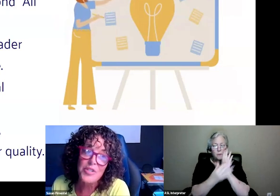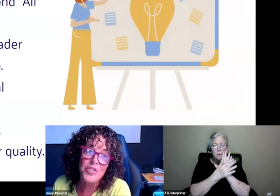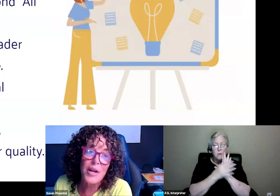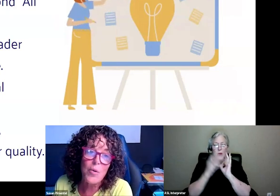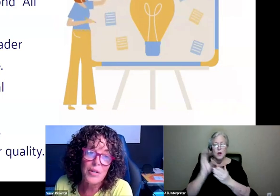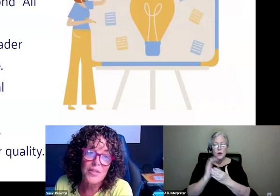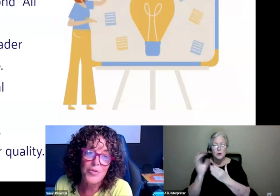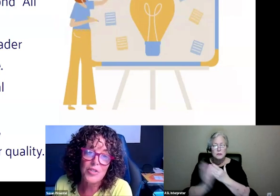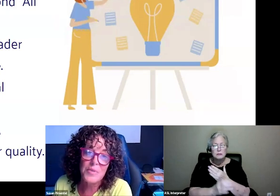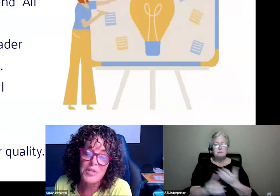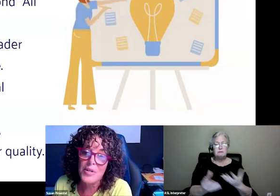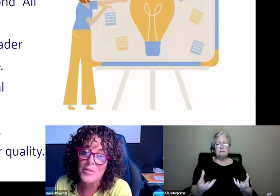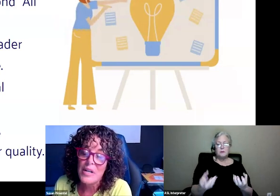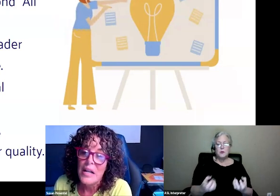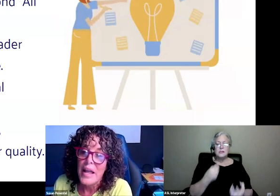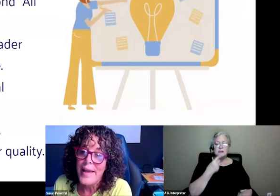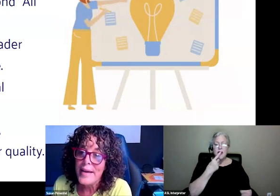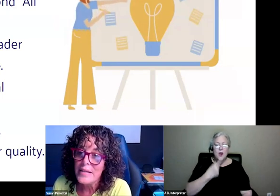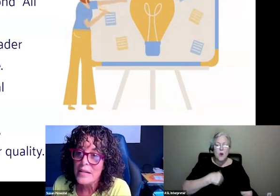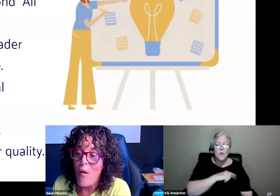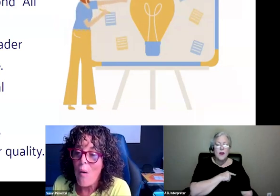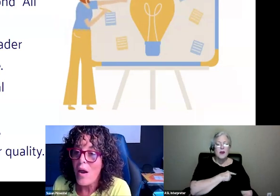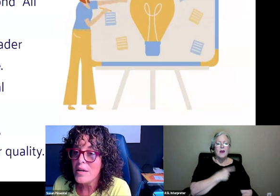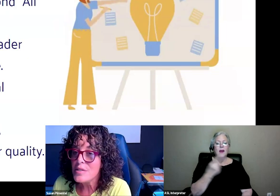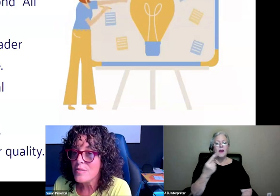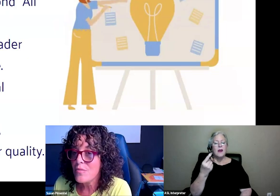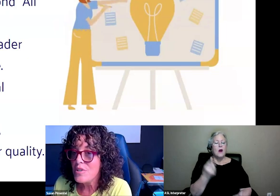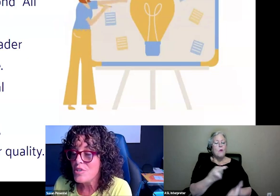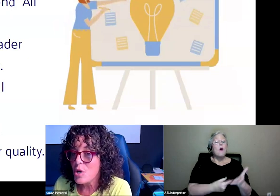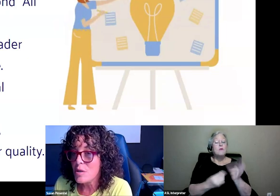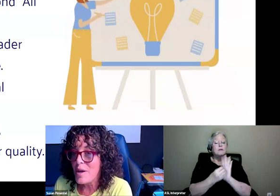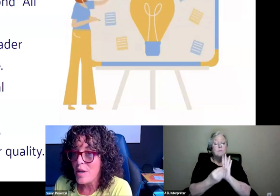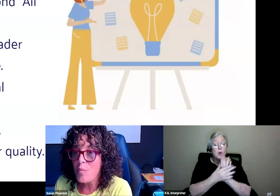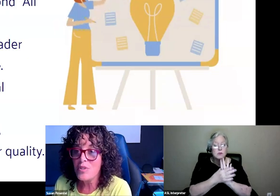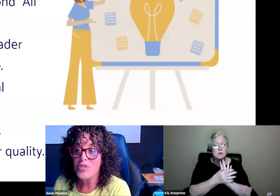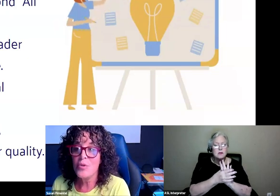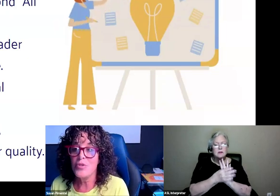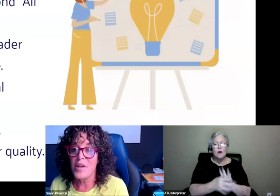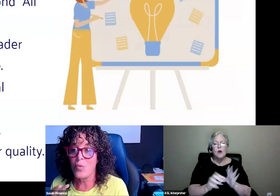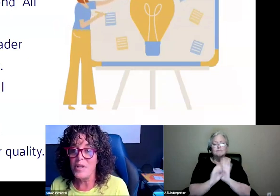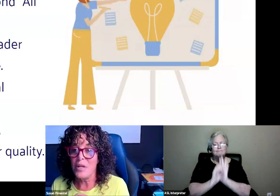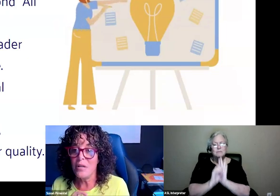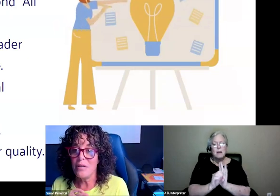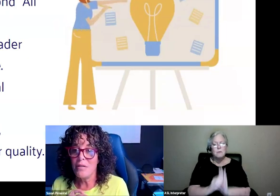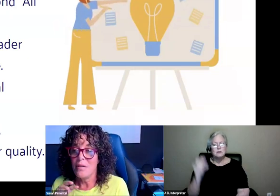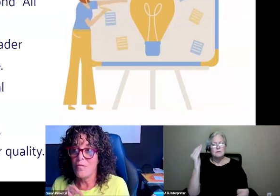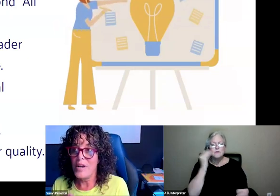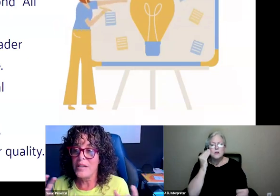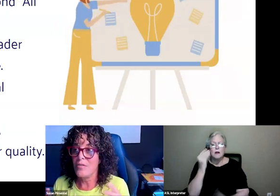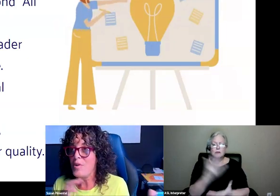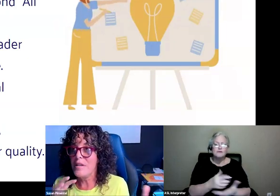knowledge-rich, high-quality instructional materials. And as we just talked about ed reports, know, there's that green,